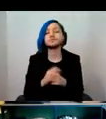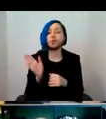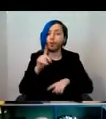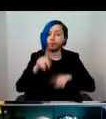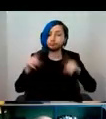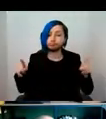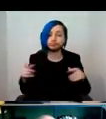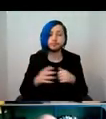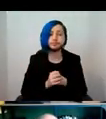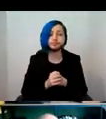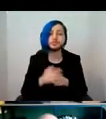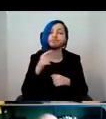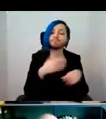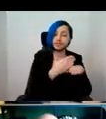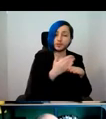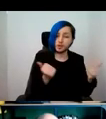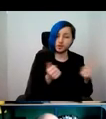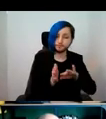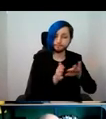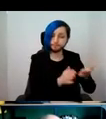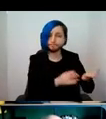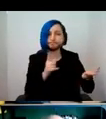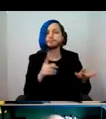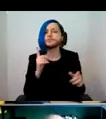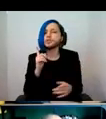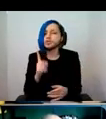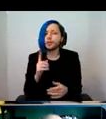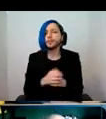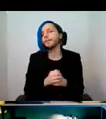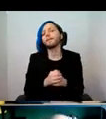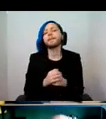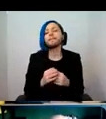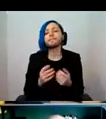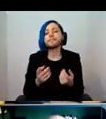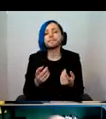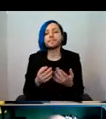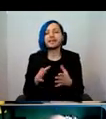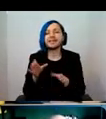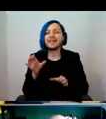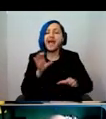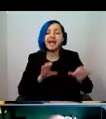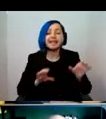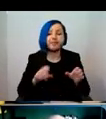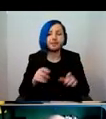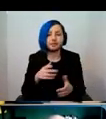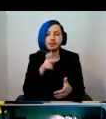So that's the work. What does our acquisition, they always emphasise the experimental acquisition,